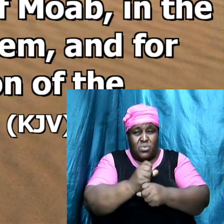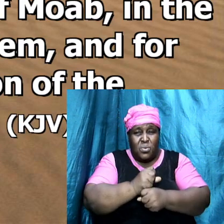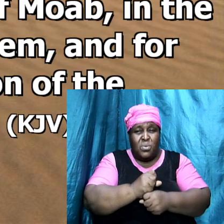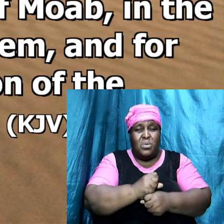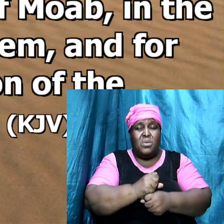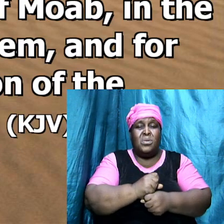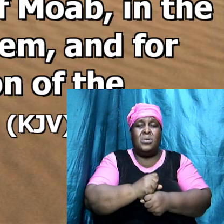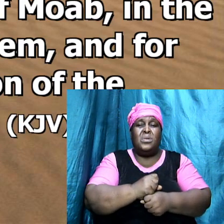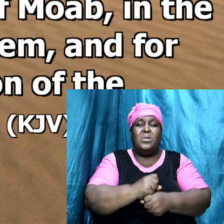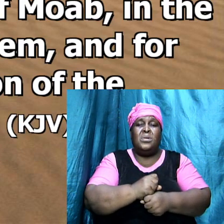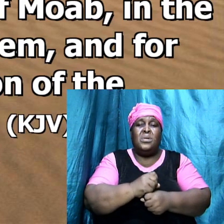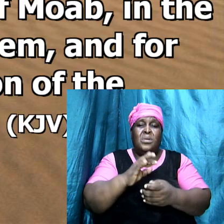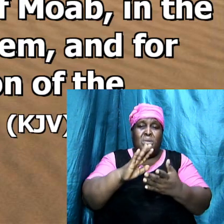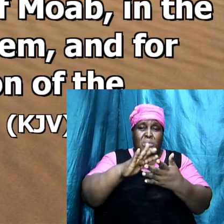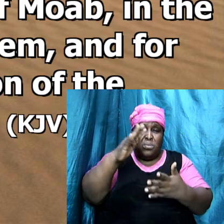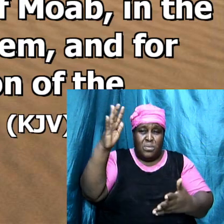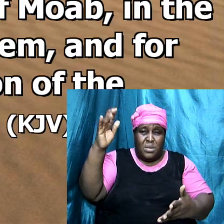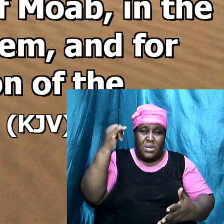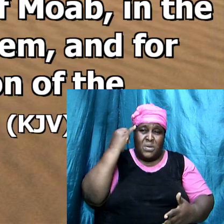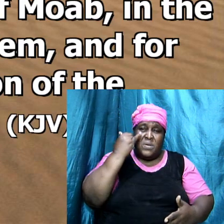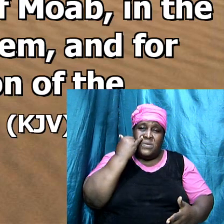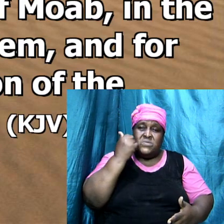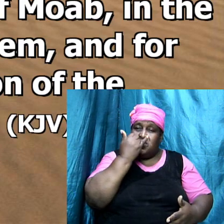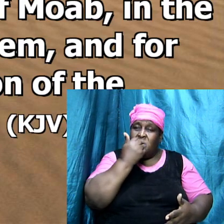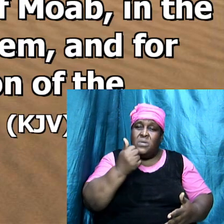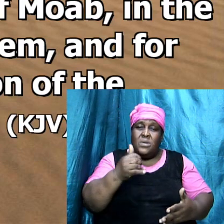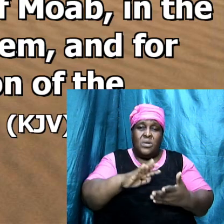Israel, glory of God came down, you know.